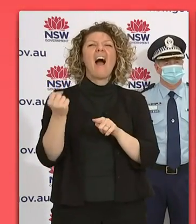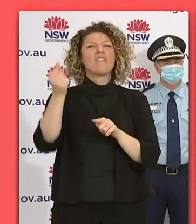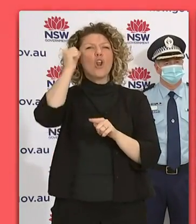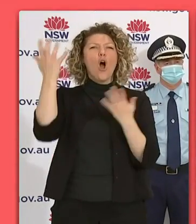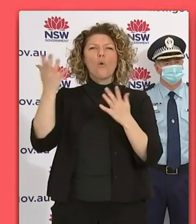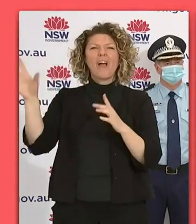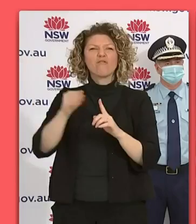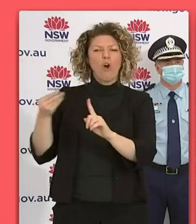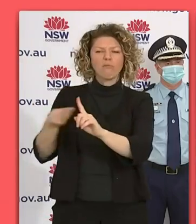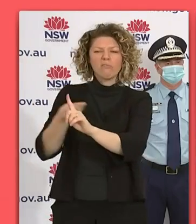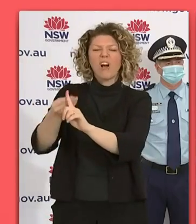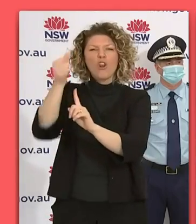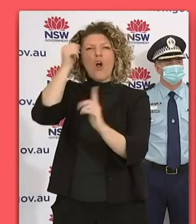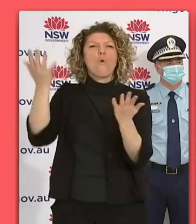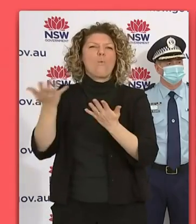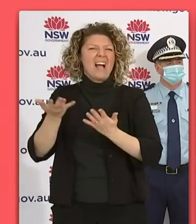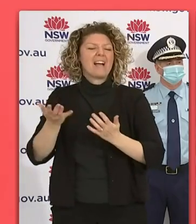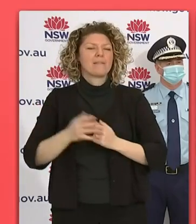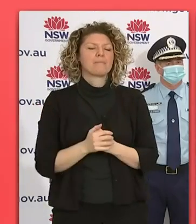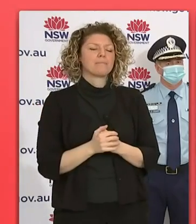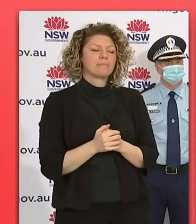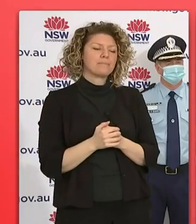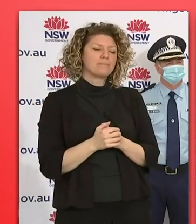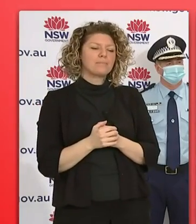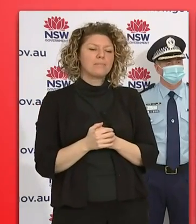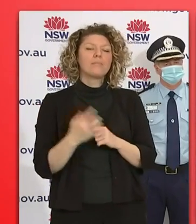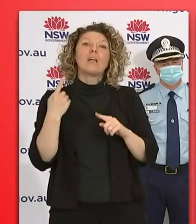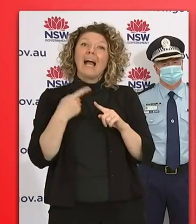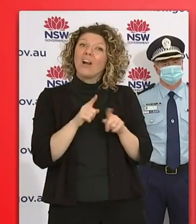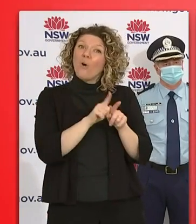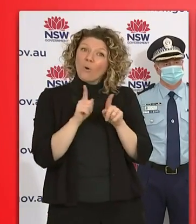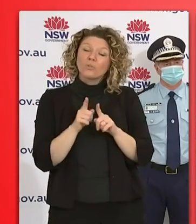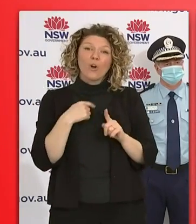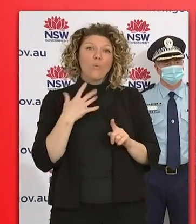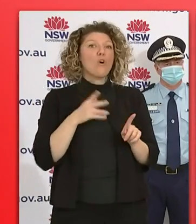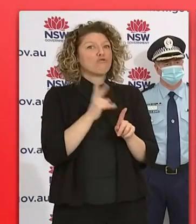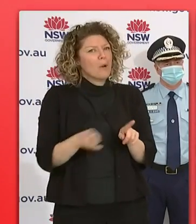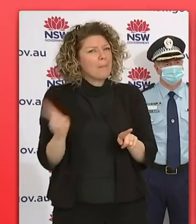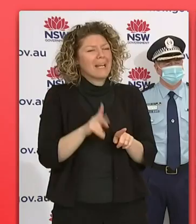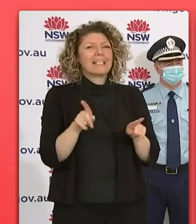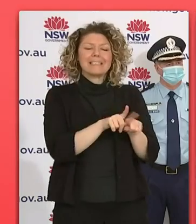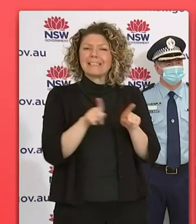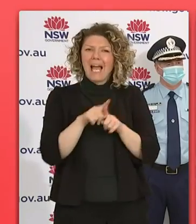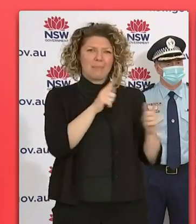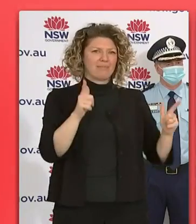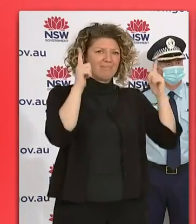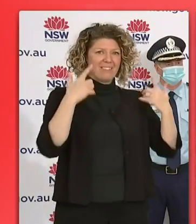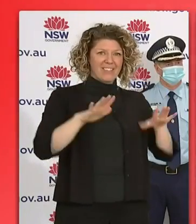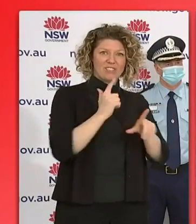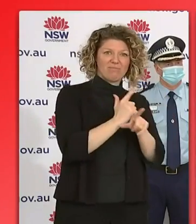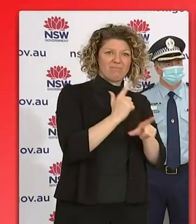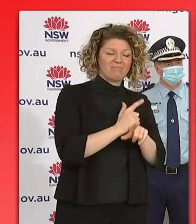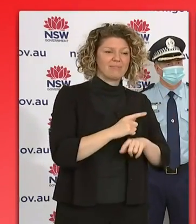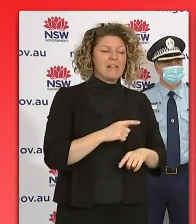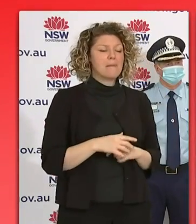reported cases. And finally, just to emphasise, as the Premier did earlier, we'd